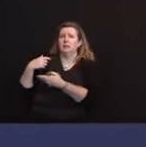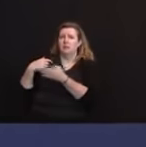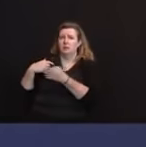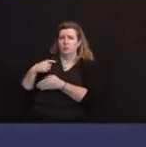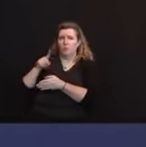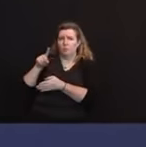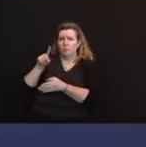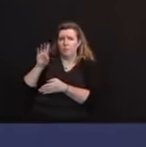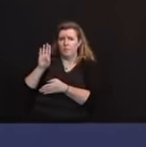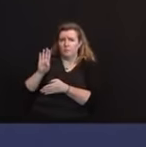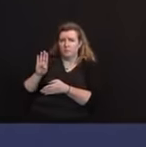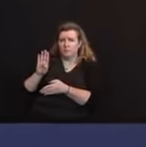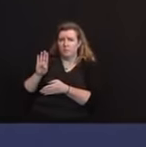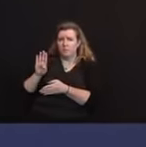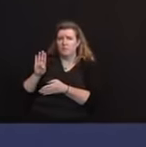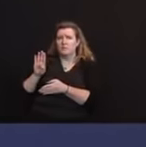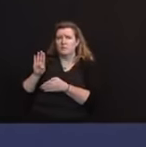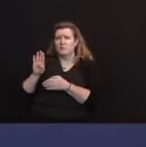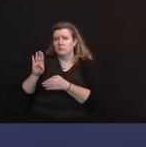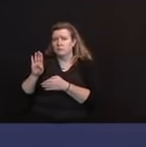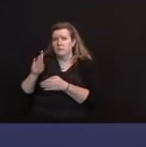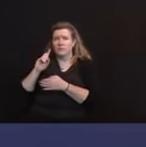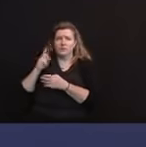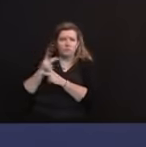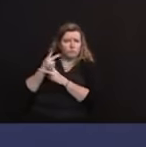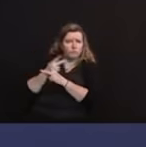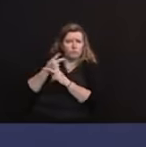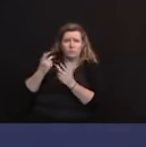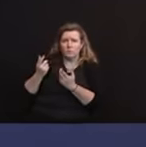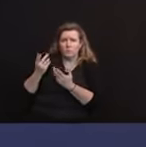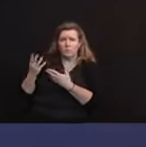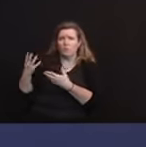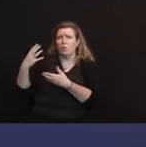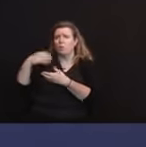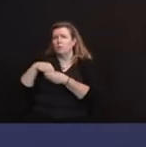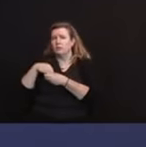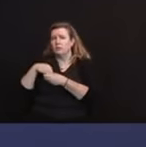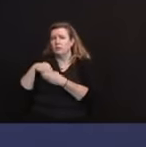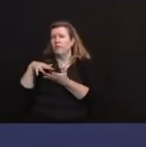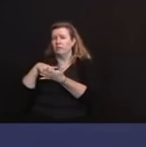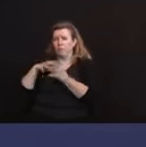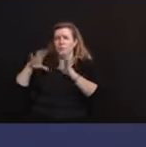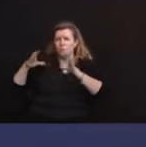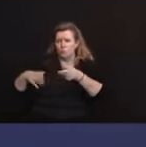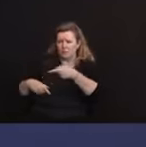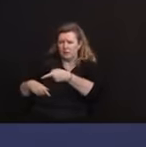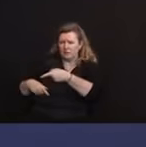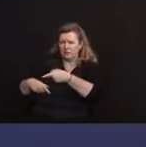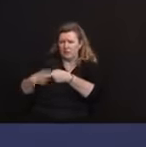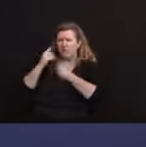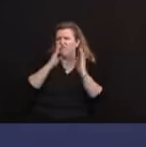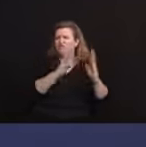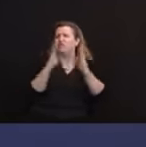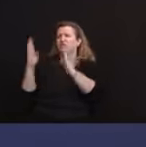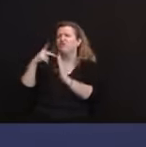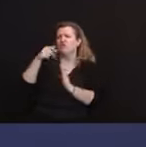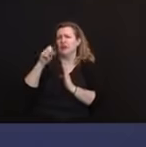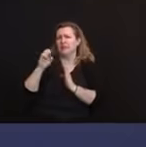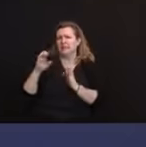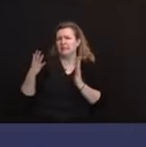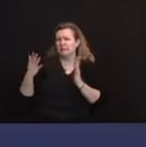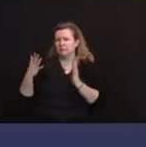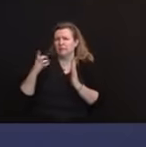being dealt with and that includes vulnerable communities. We've taken a lot of steps, as you know, in our prison population,